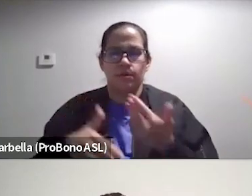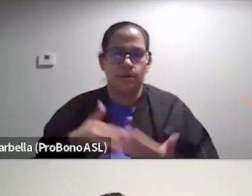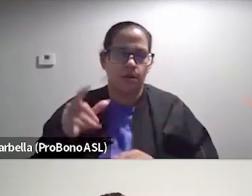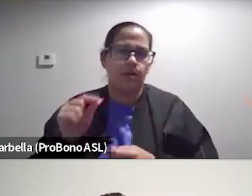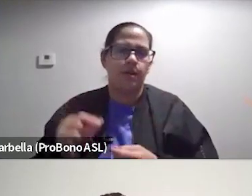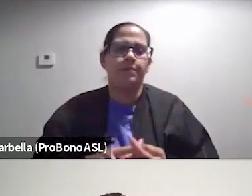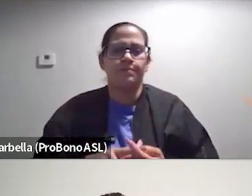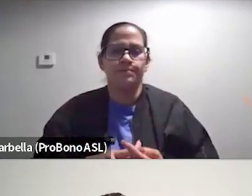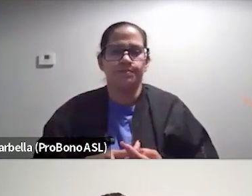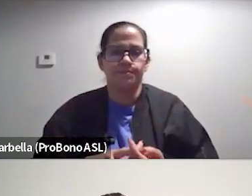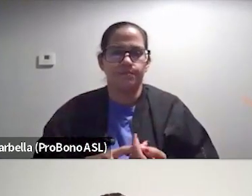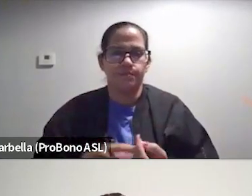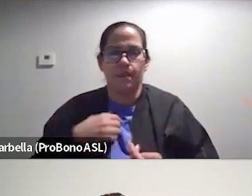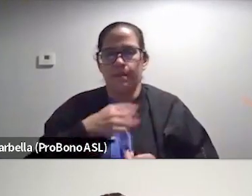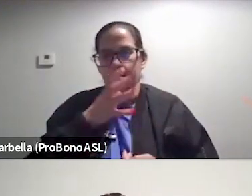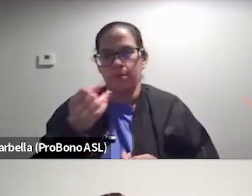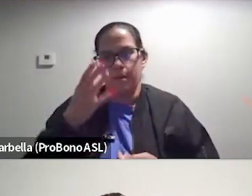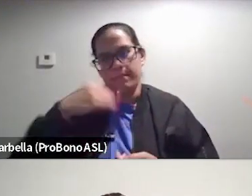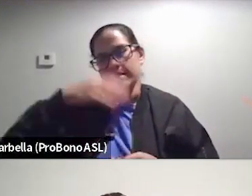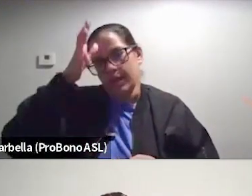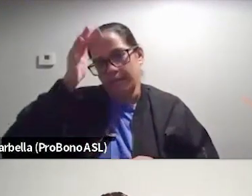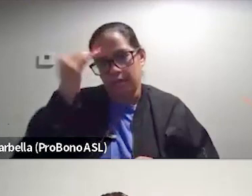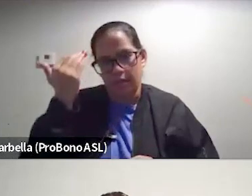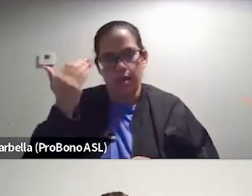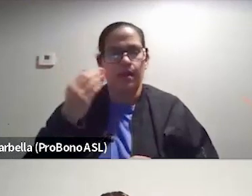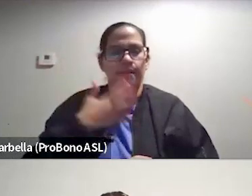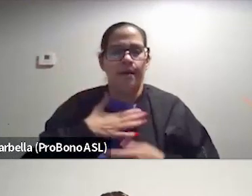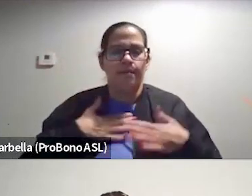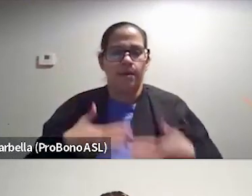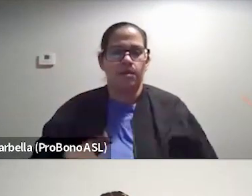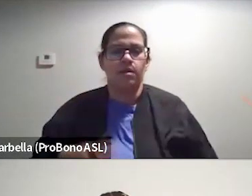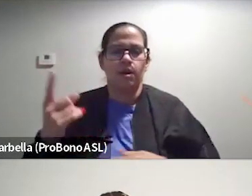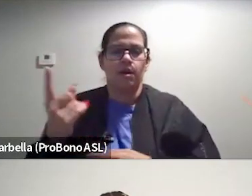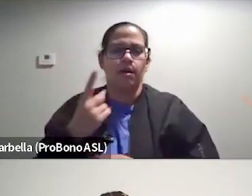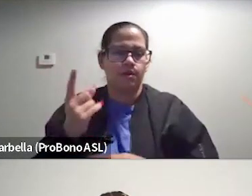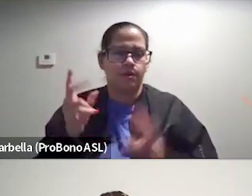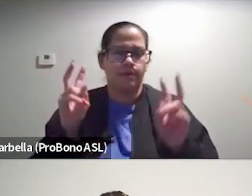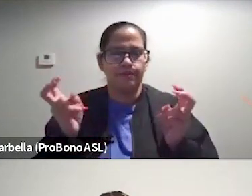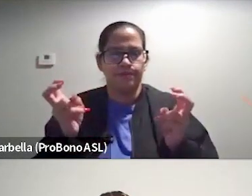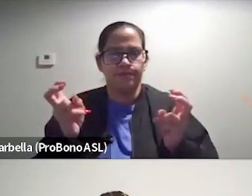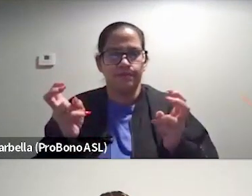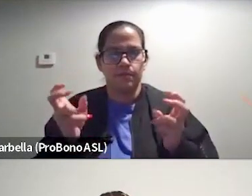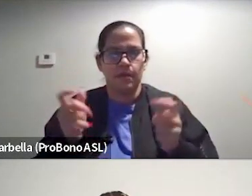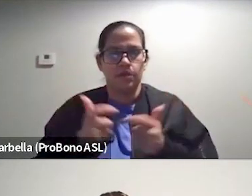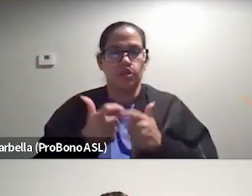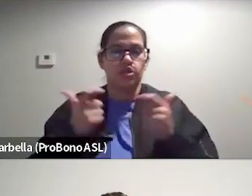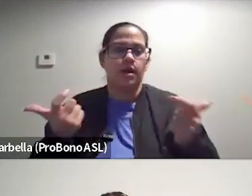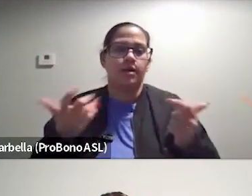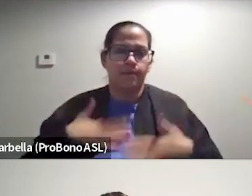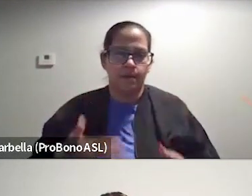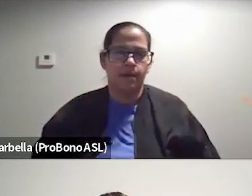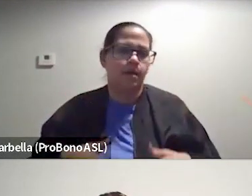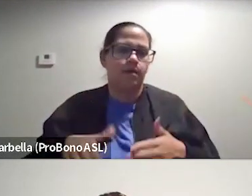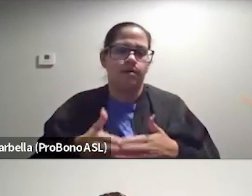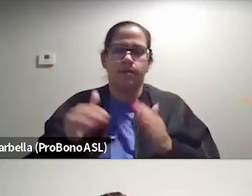along. So my mom is white, my dad is black. And my body was always like considered to be a giant body in the context of all